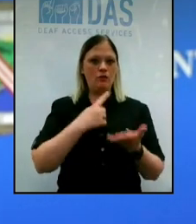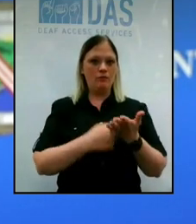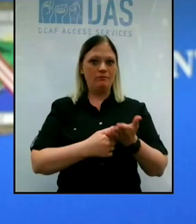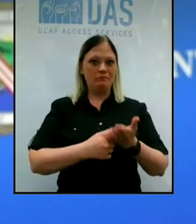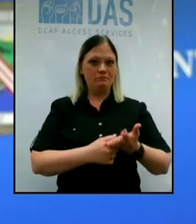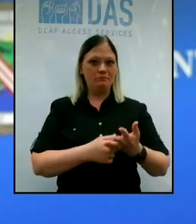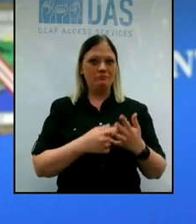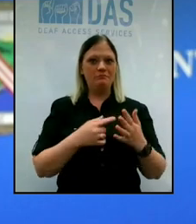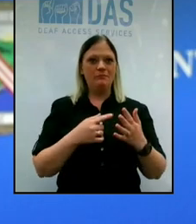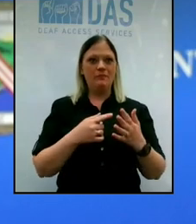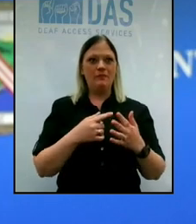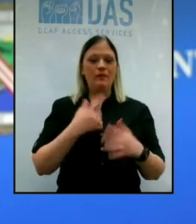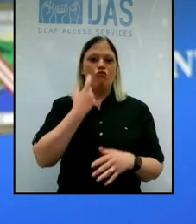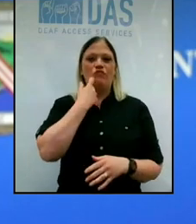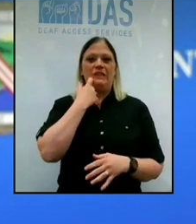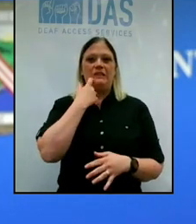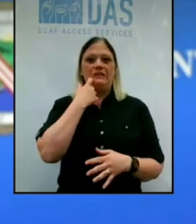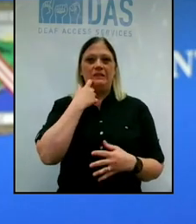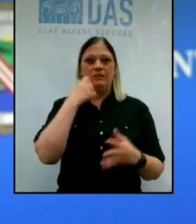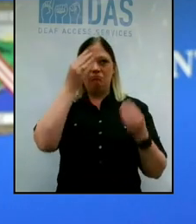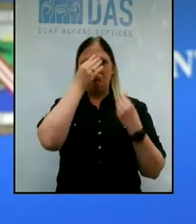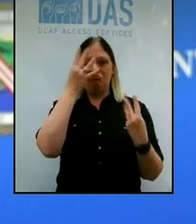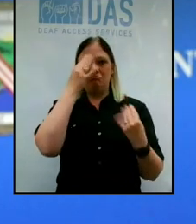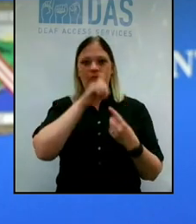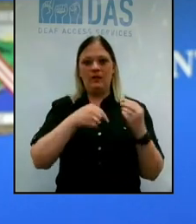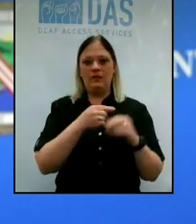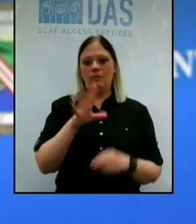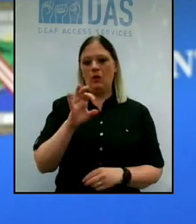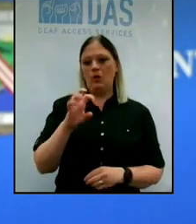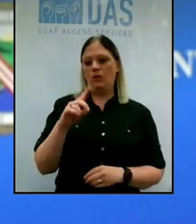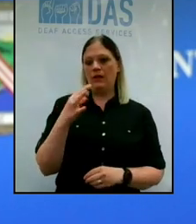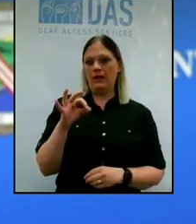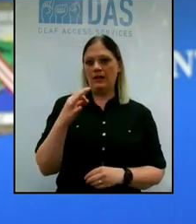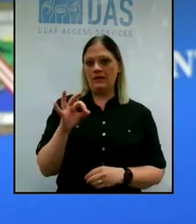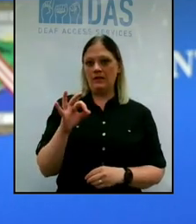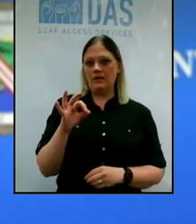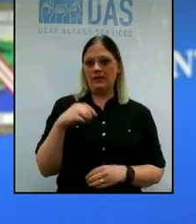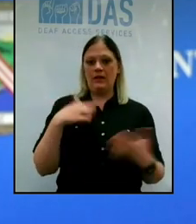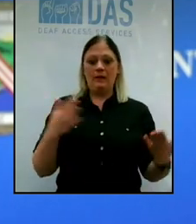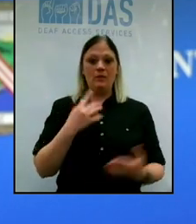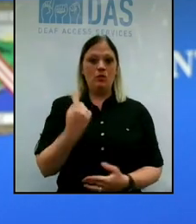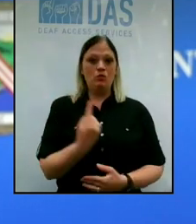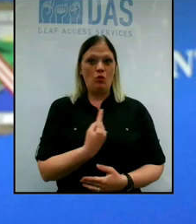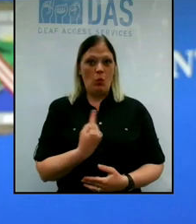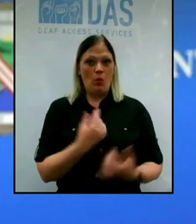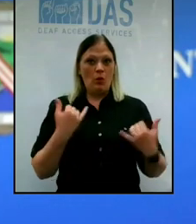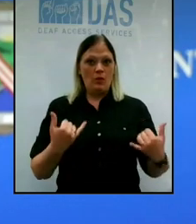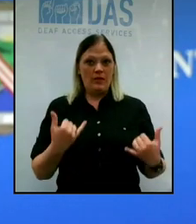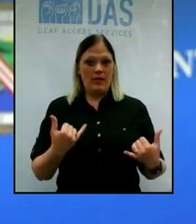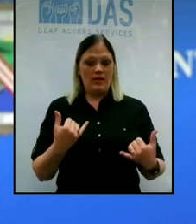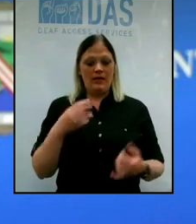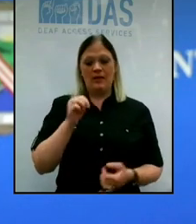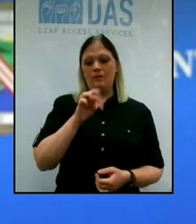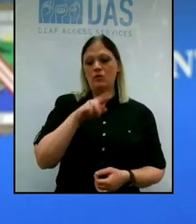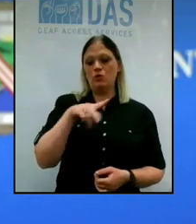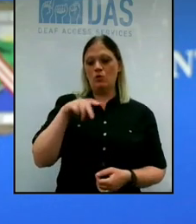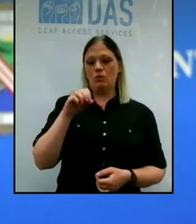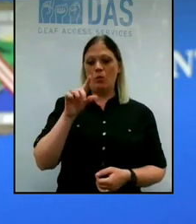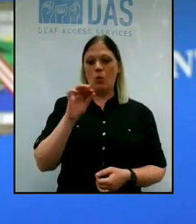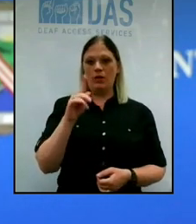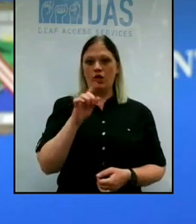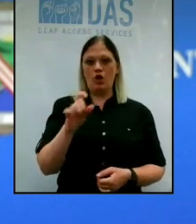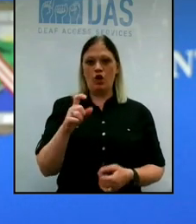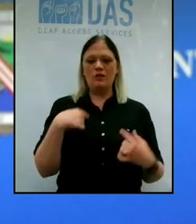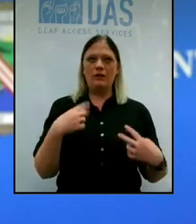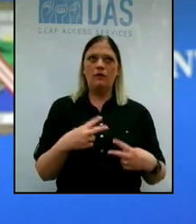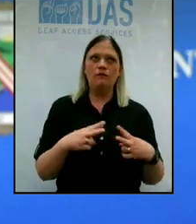about our latest update on COVID-19 in Erie County. So I'm here solo today. Mr. Poloncars had a very, very super